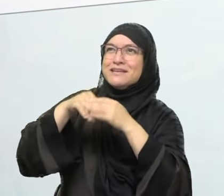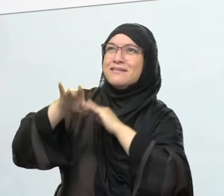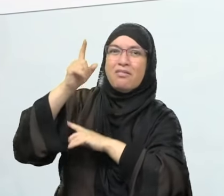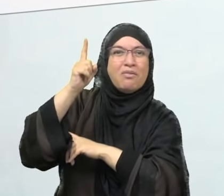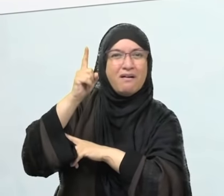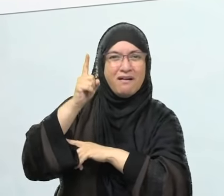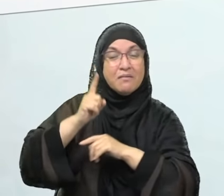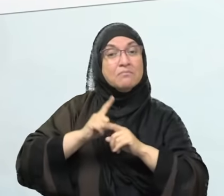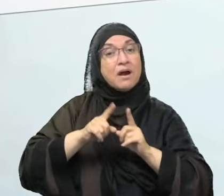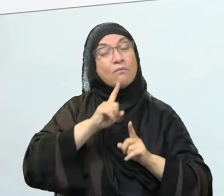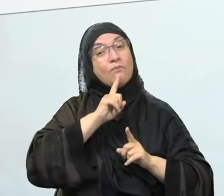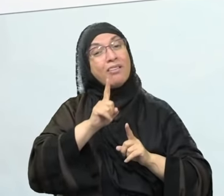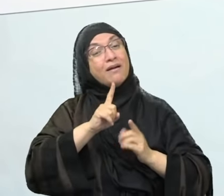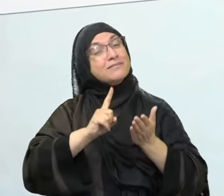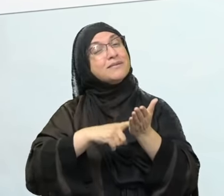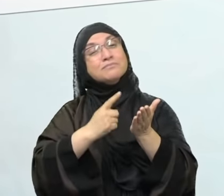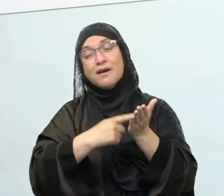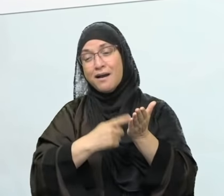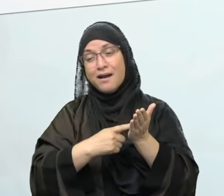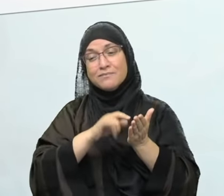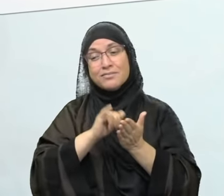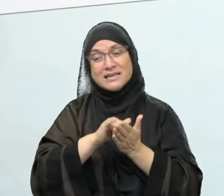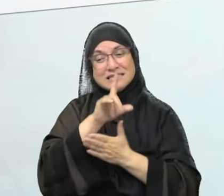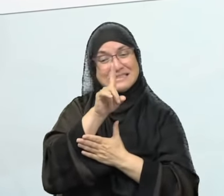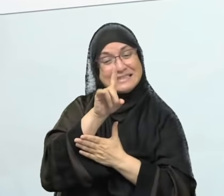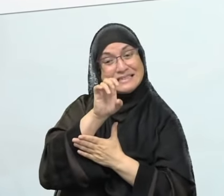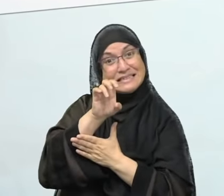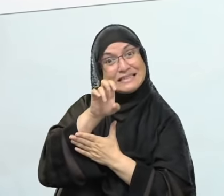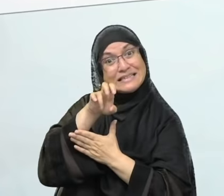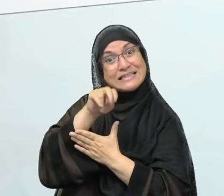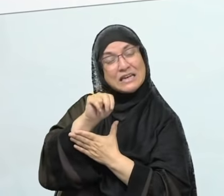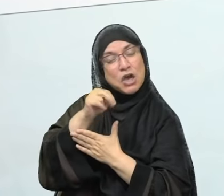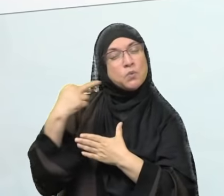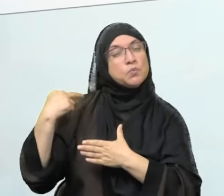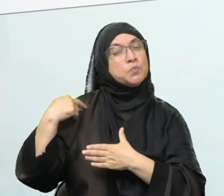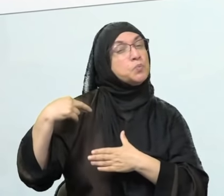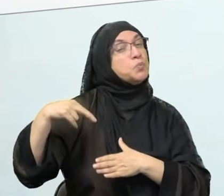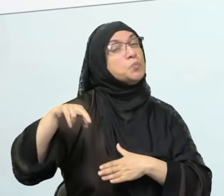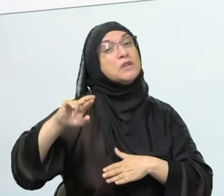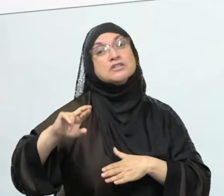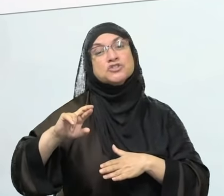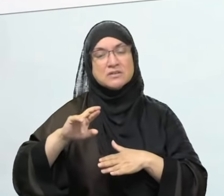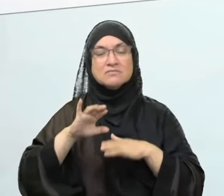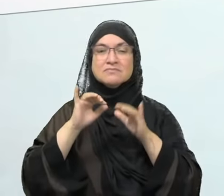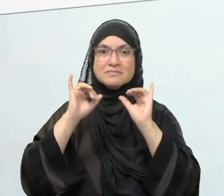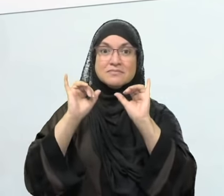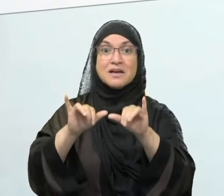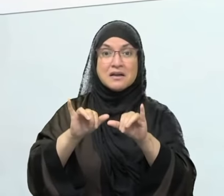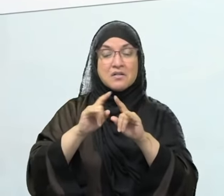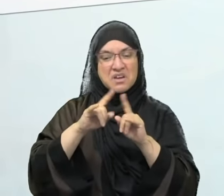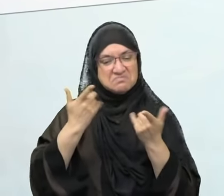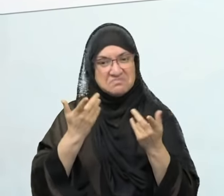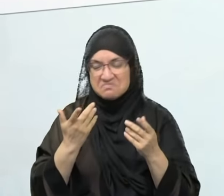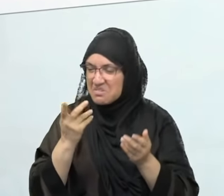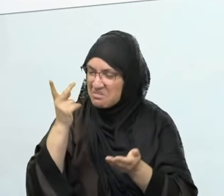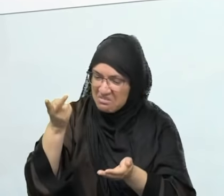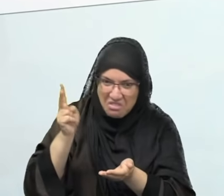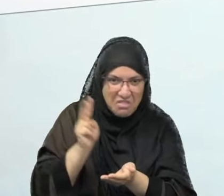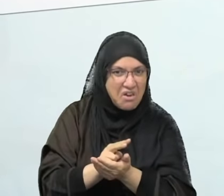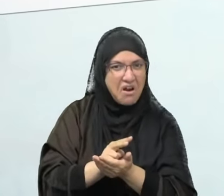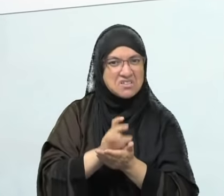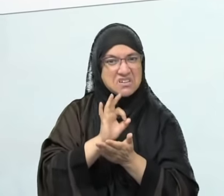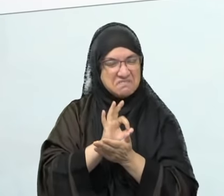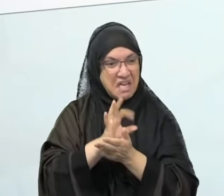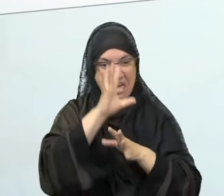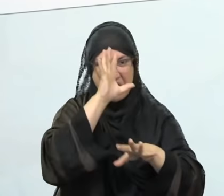or there, and someone who habitually lies. Lying becomes an addiction. That's why you have the phrase, compulsive liar. It